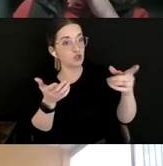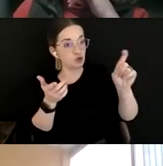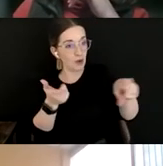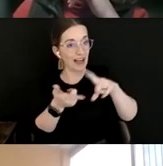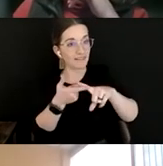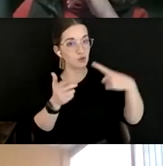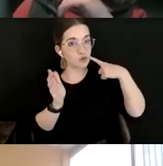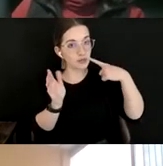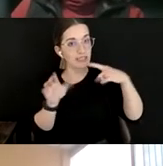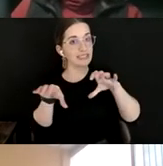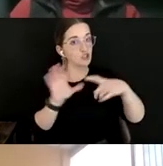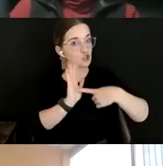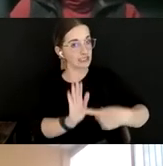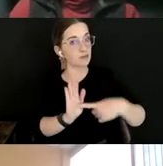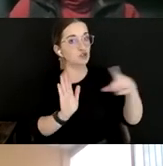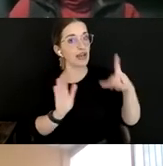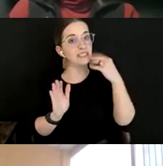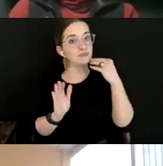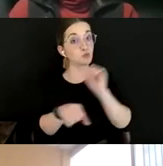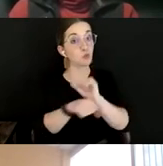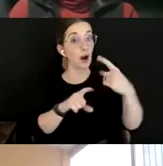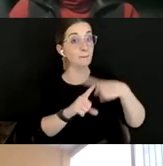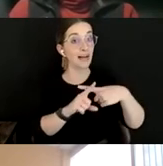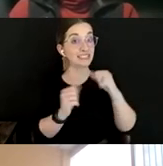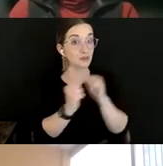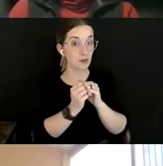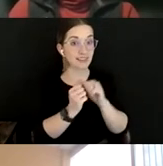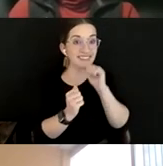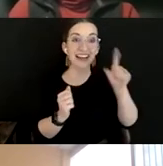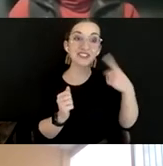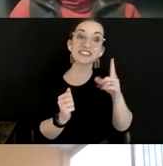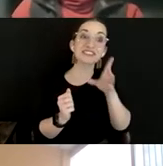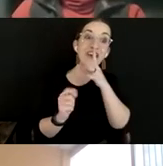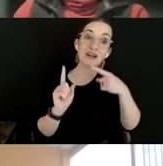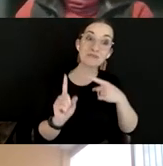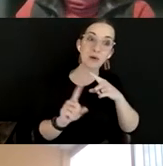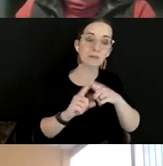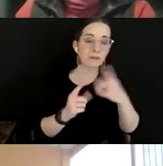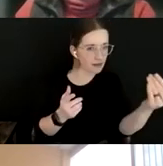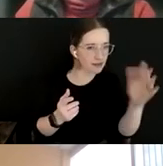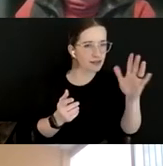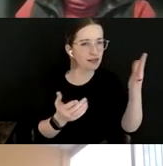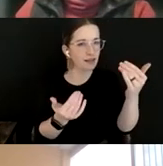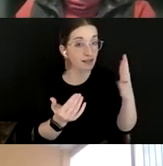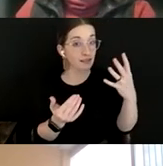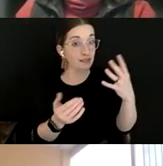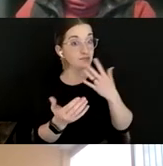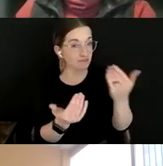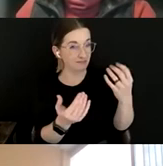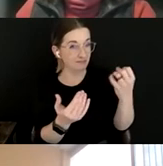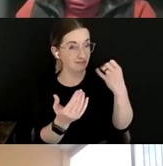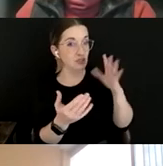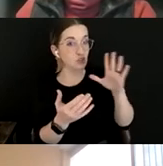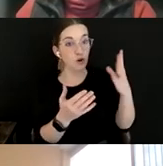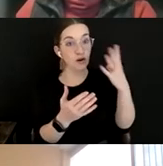experience working positively with. Not just a talking point about it, but talk to me about how you've done this work, primarily being African-American